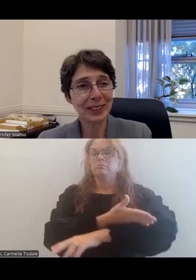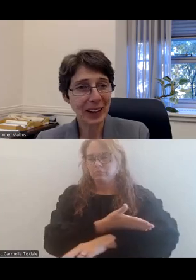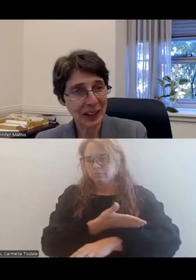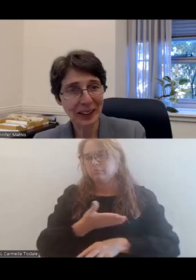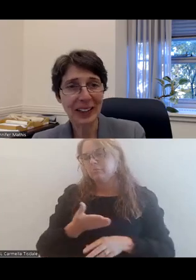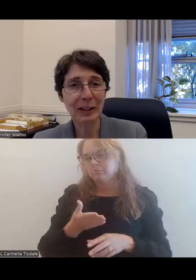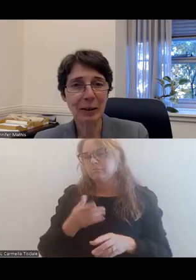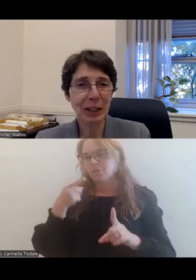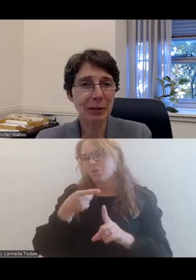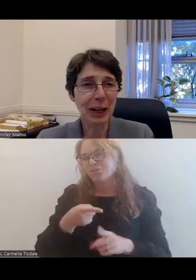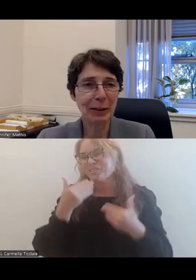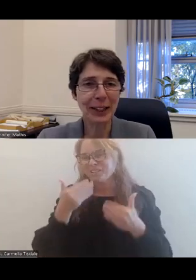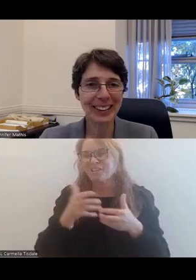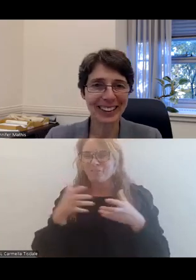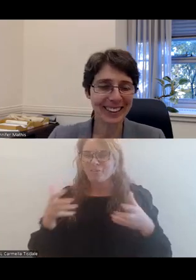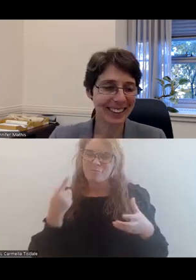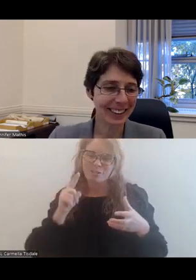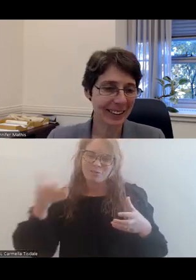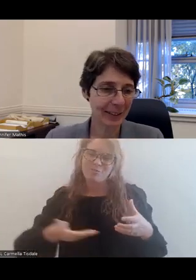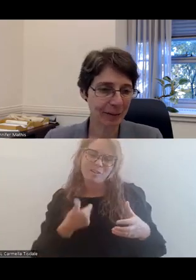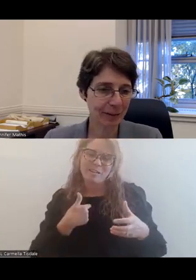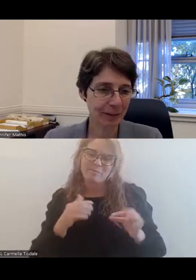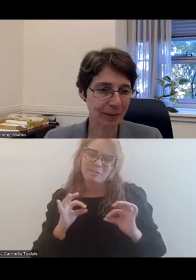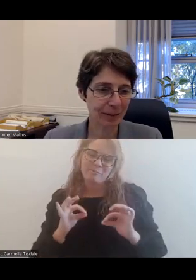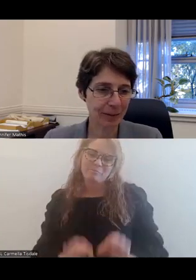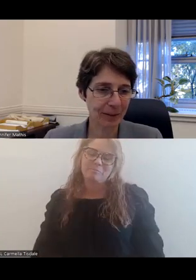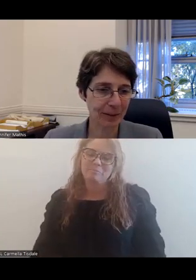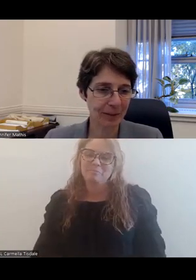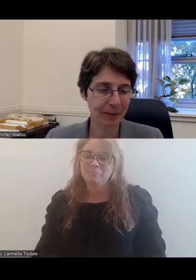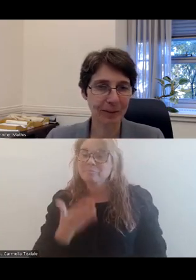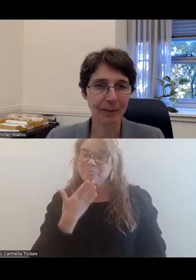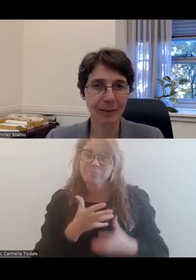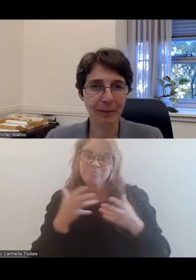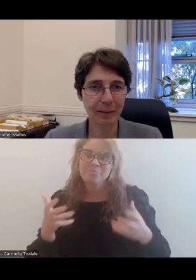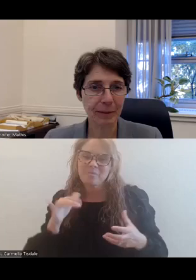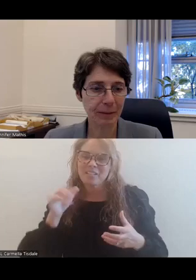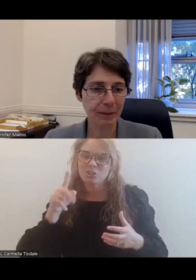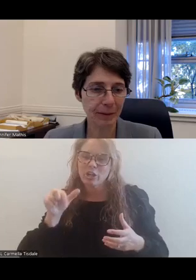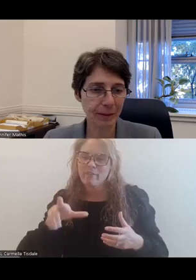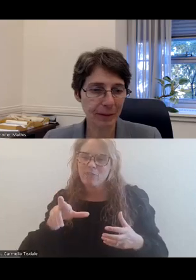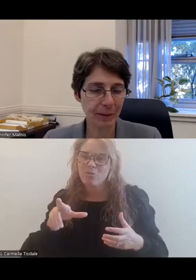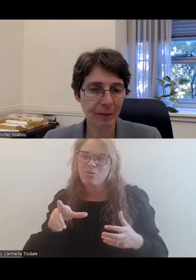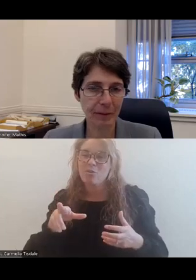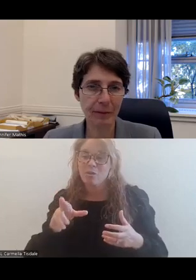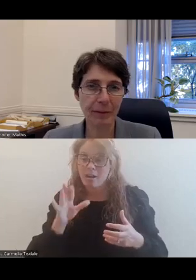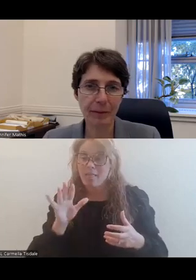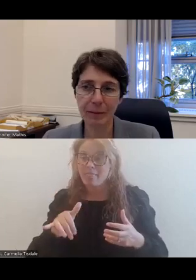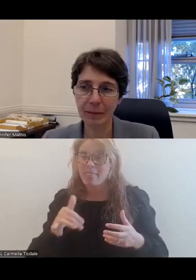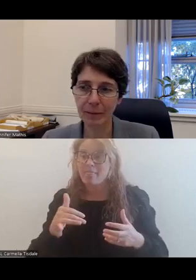those goals. Thank you very much for having me. Thank you very much, Jennifer. That is